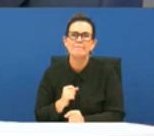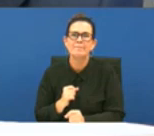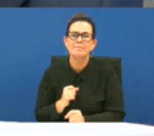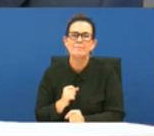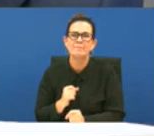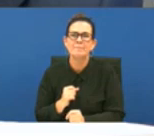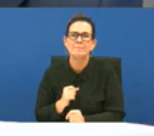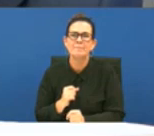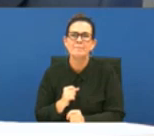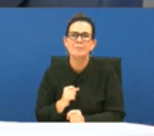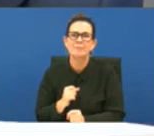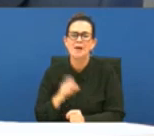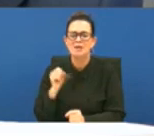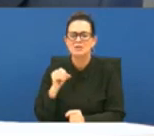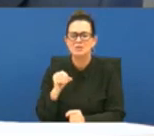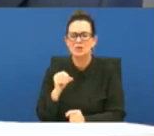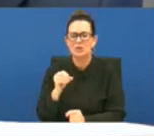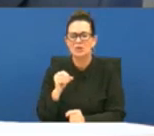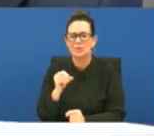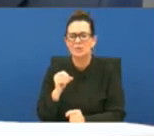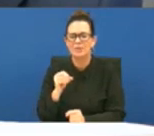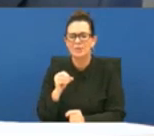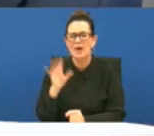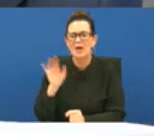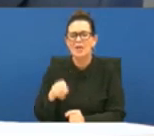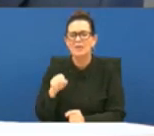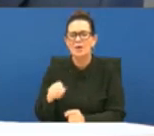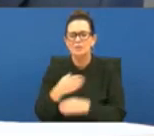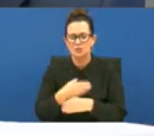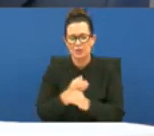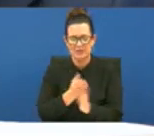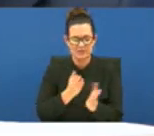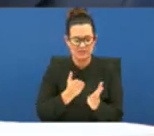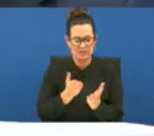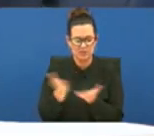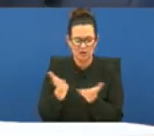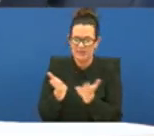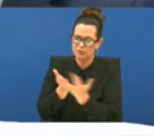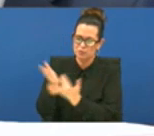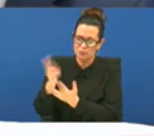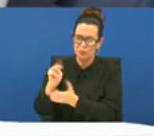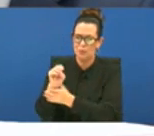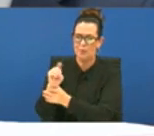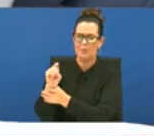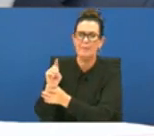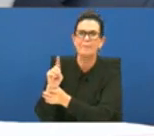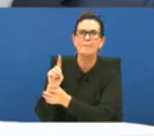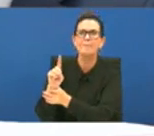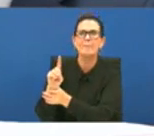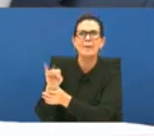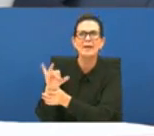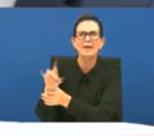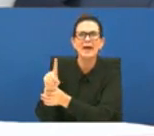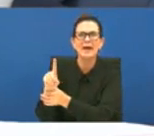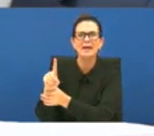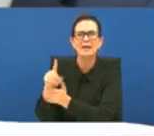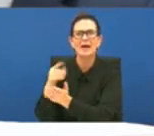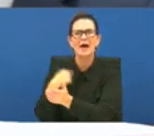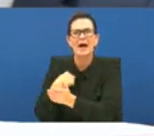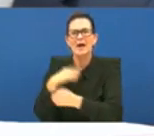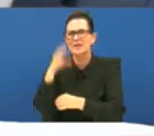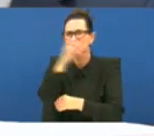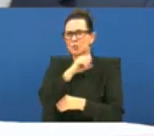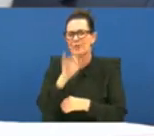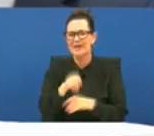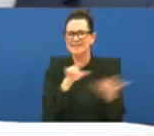those crisis services through medicaid i'm assuming that those are the same across the entire